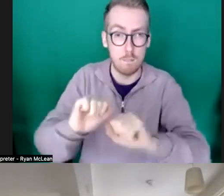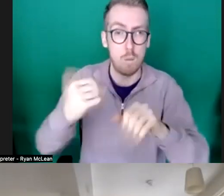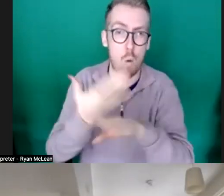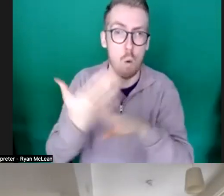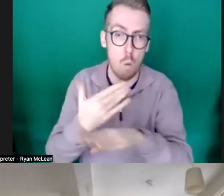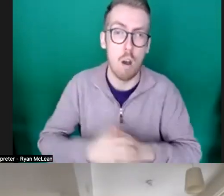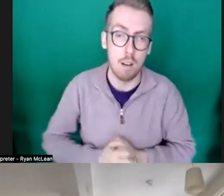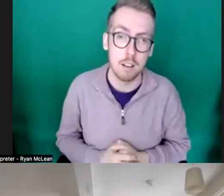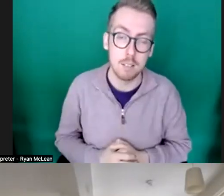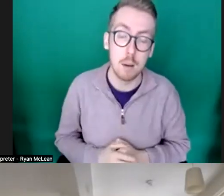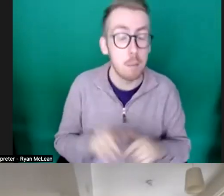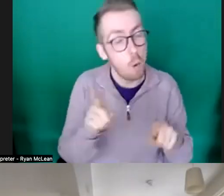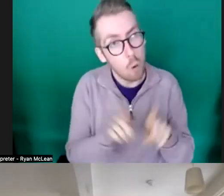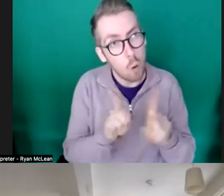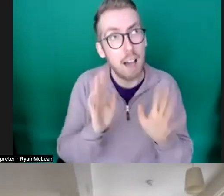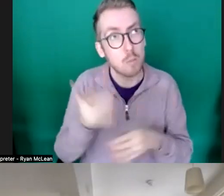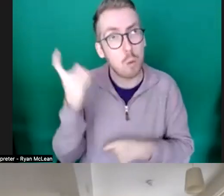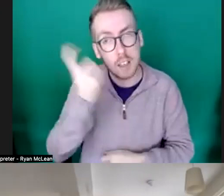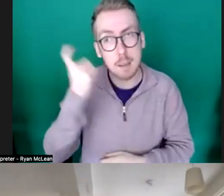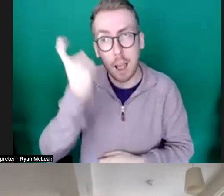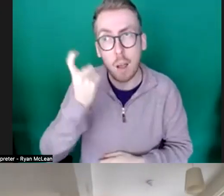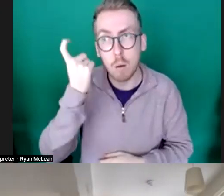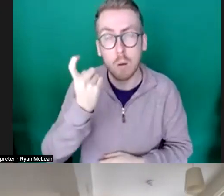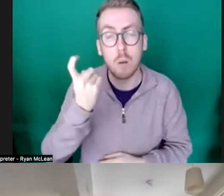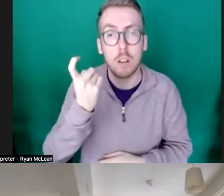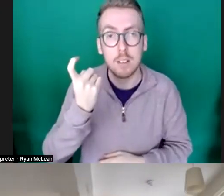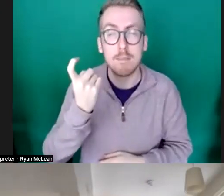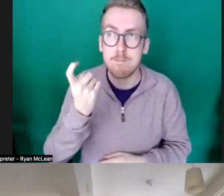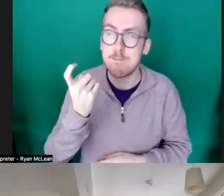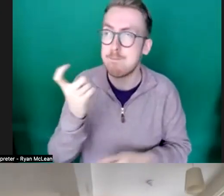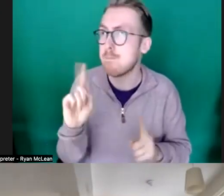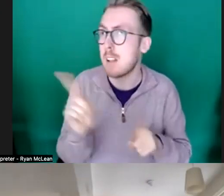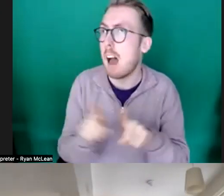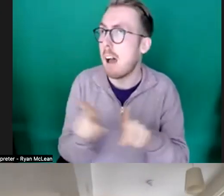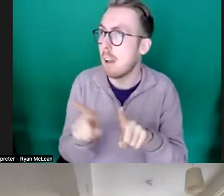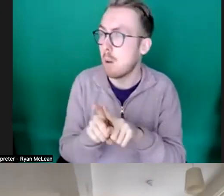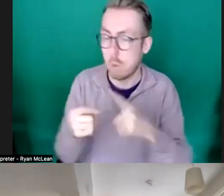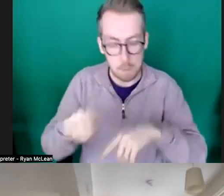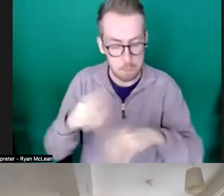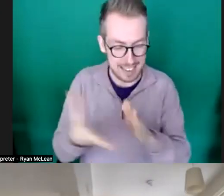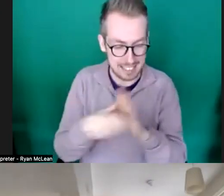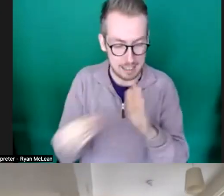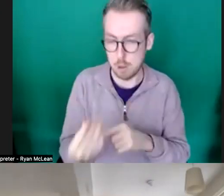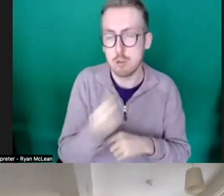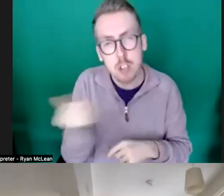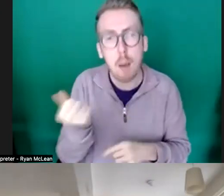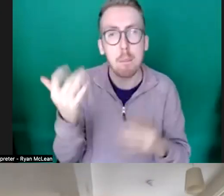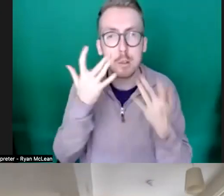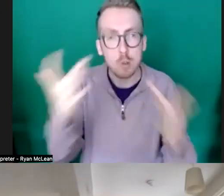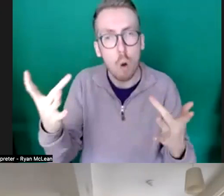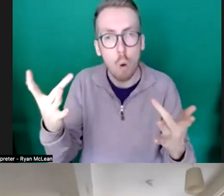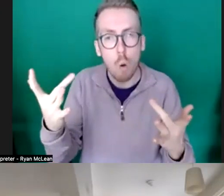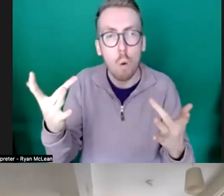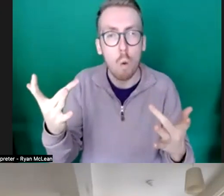and then at the other end of the scale um you know certainly we've had um some shows in the past which were